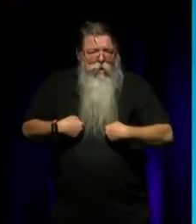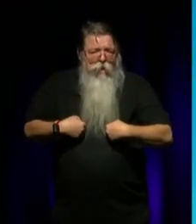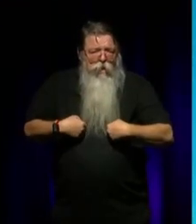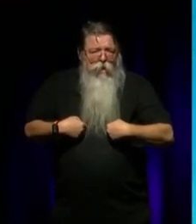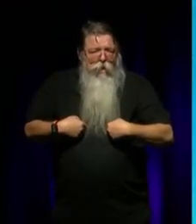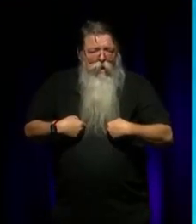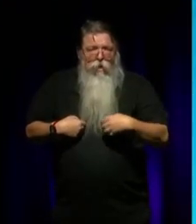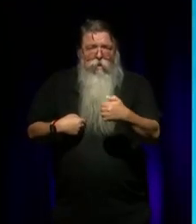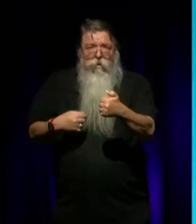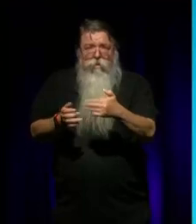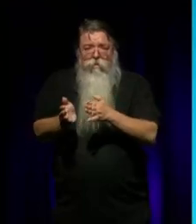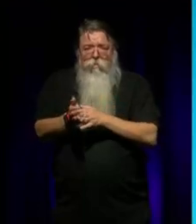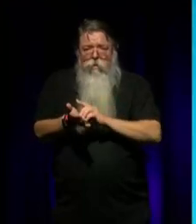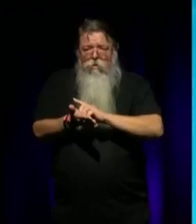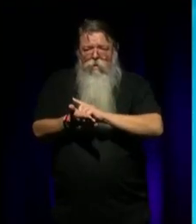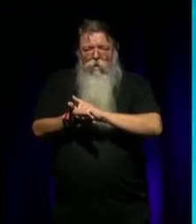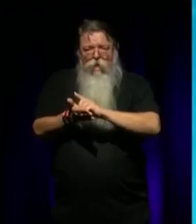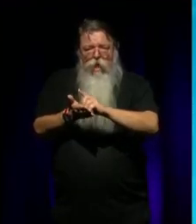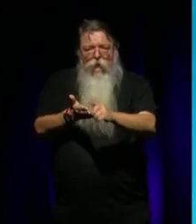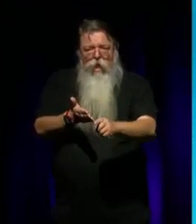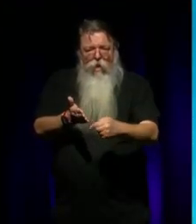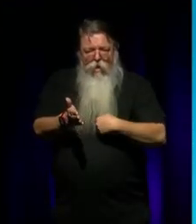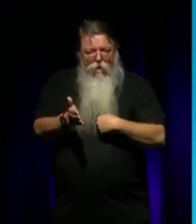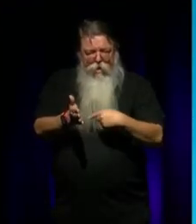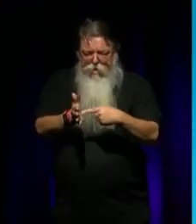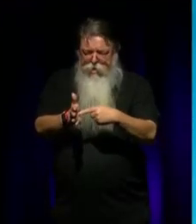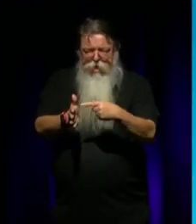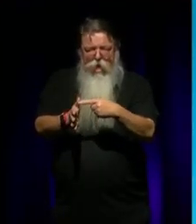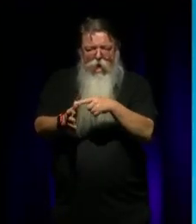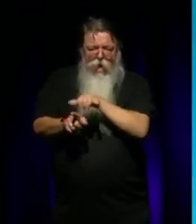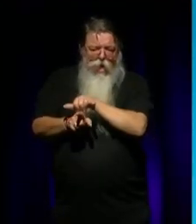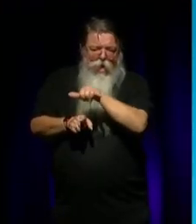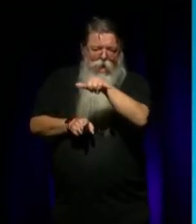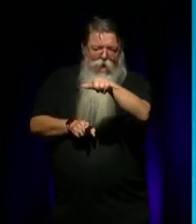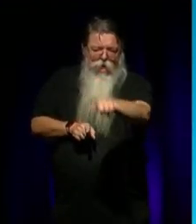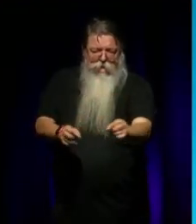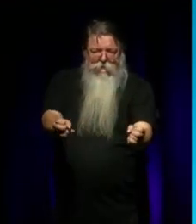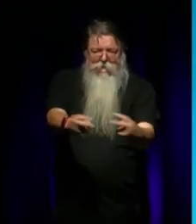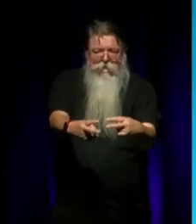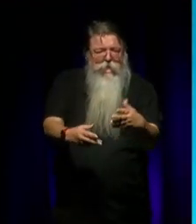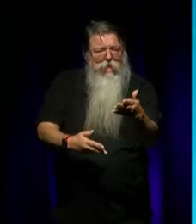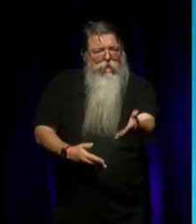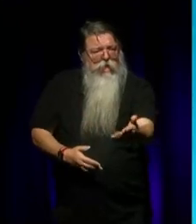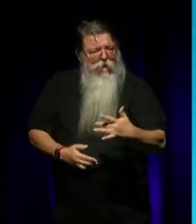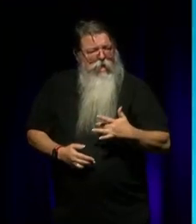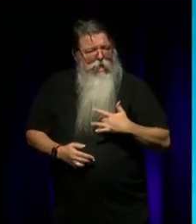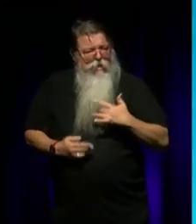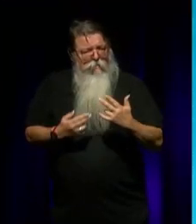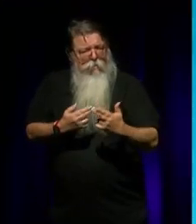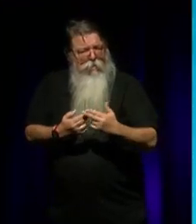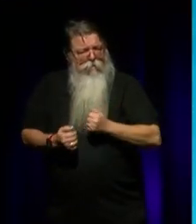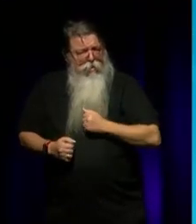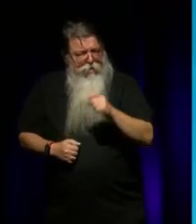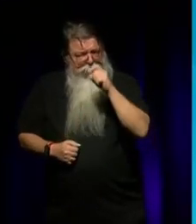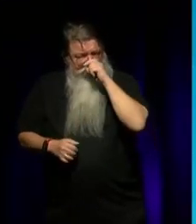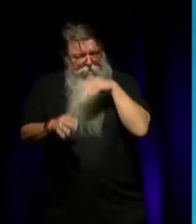much in six months I was on TAA and I was in Sydney and got to live with my